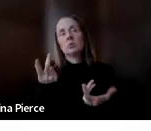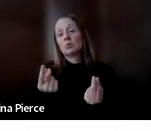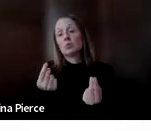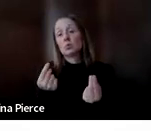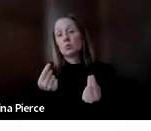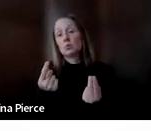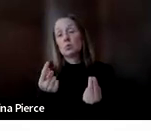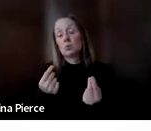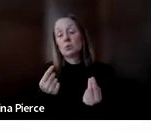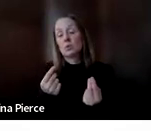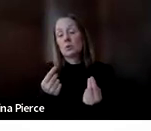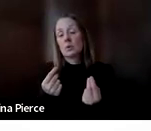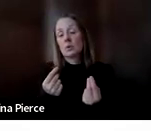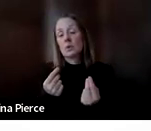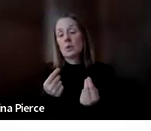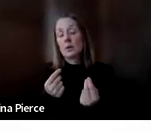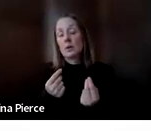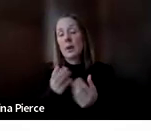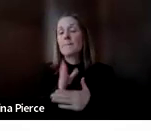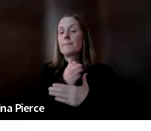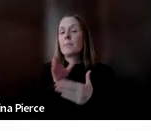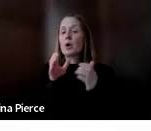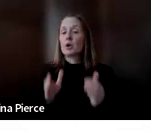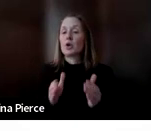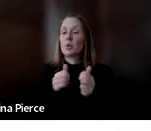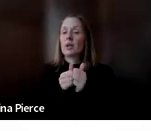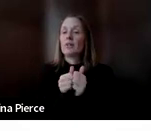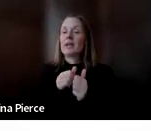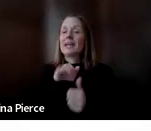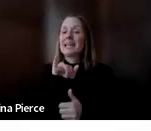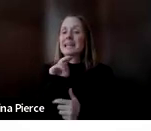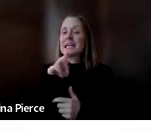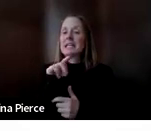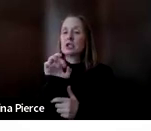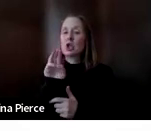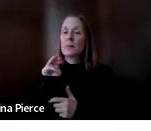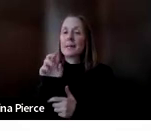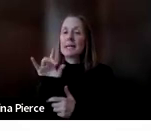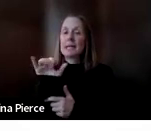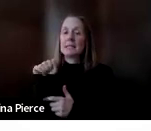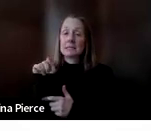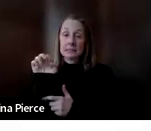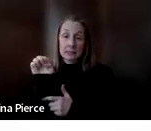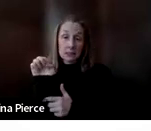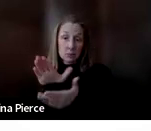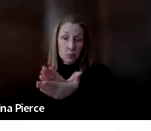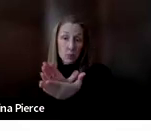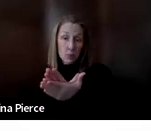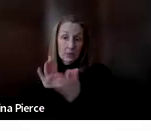partner with intermediate school districts in Michigan. So if you are an educator who is